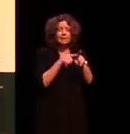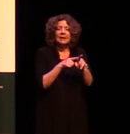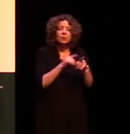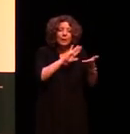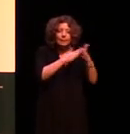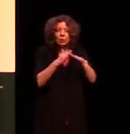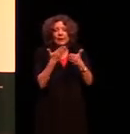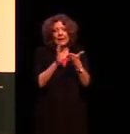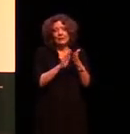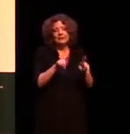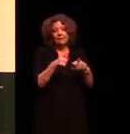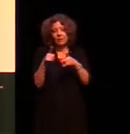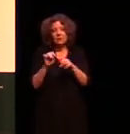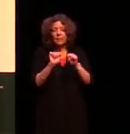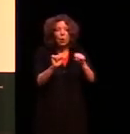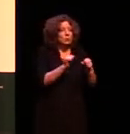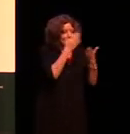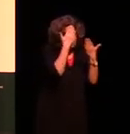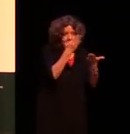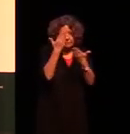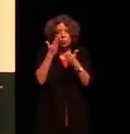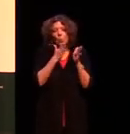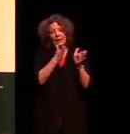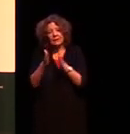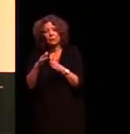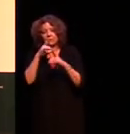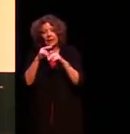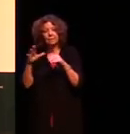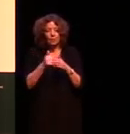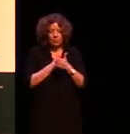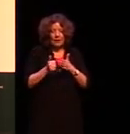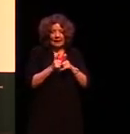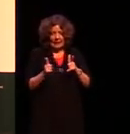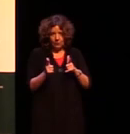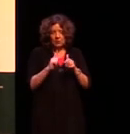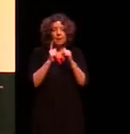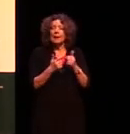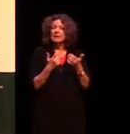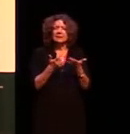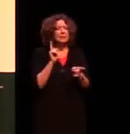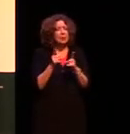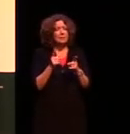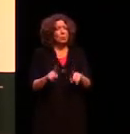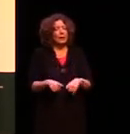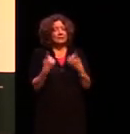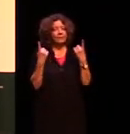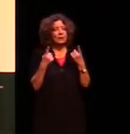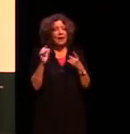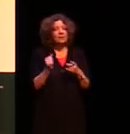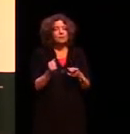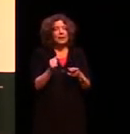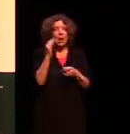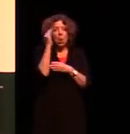community how different those respectful ways of speaking are from the regular language but sometimes they're really quite different and have to be learned